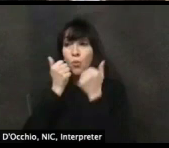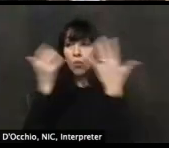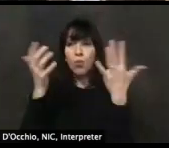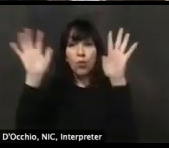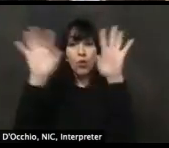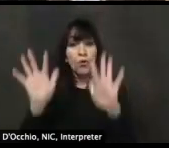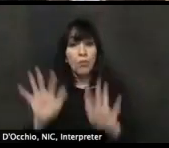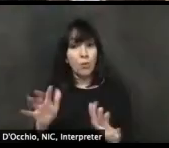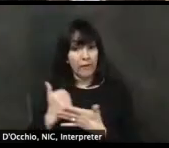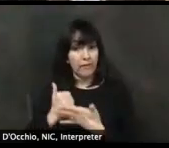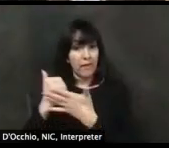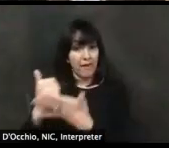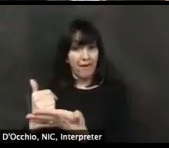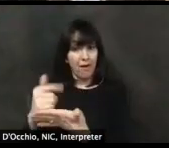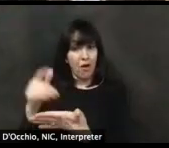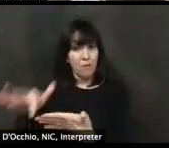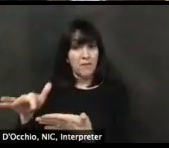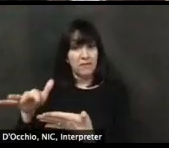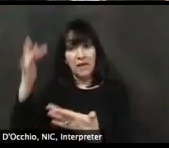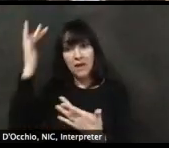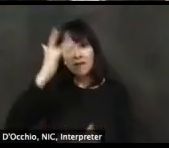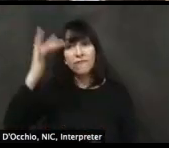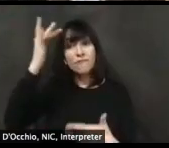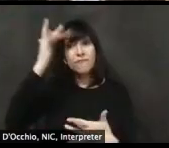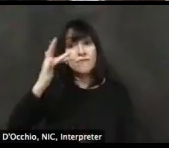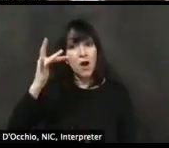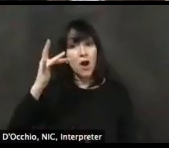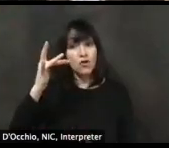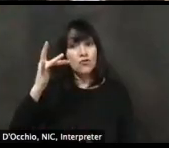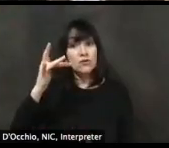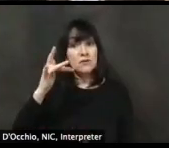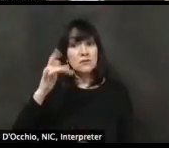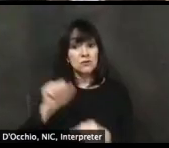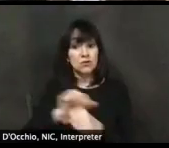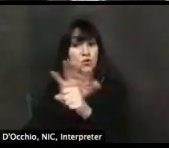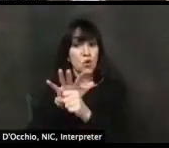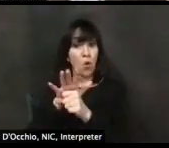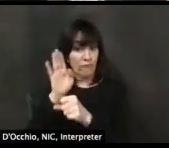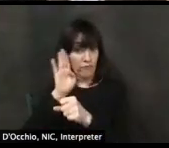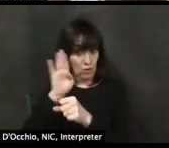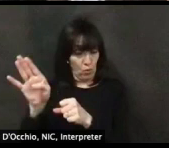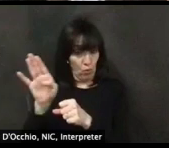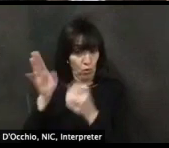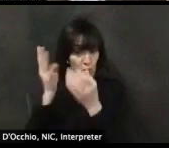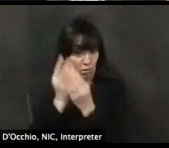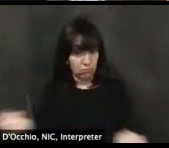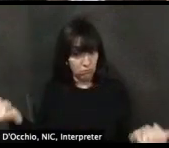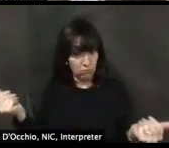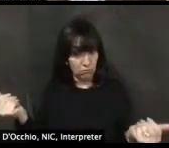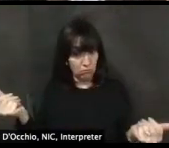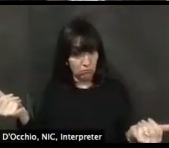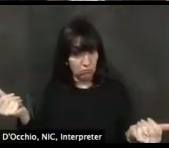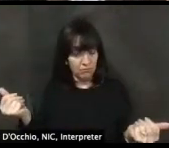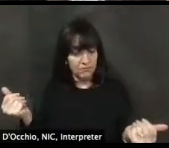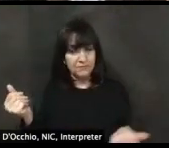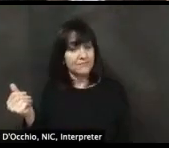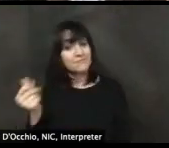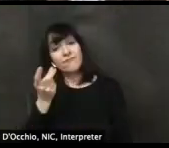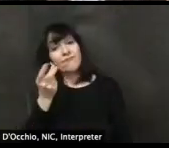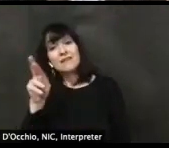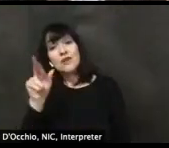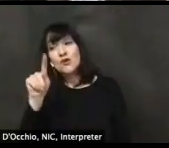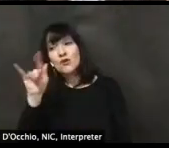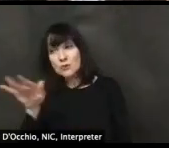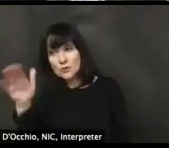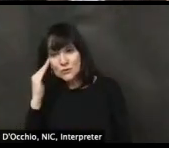make the virus go away? Is there any evidence there? Any thoughts from you, Dr. Rattay? We don't know. I